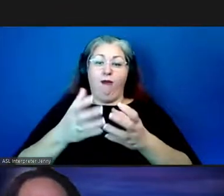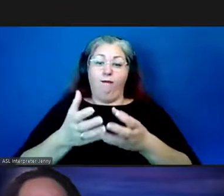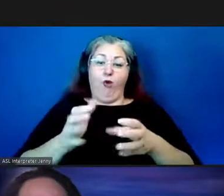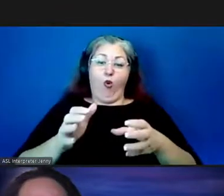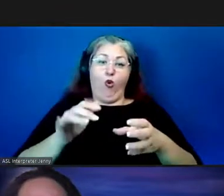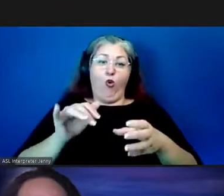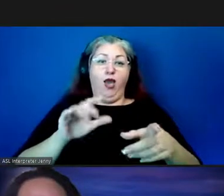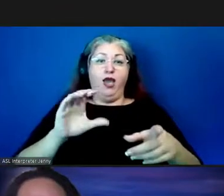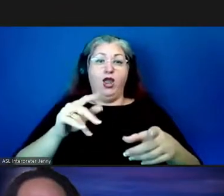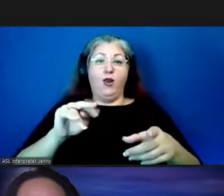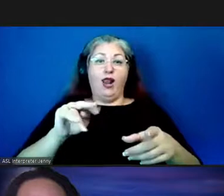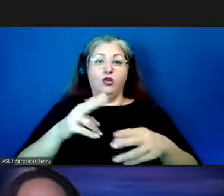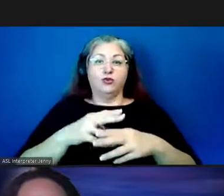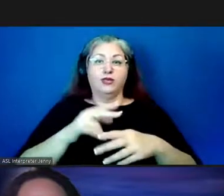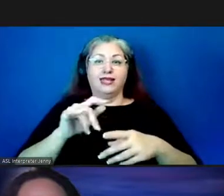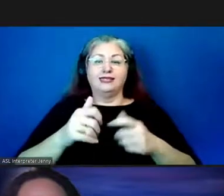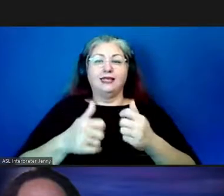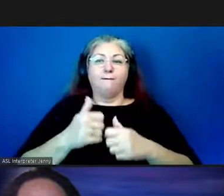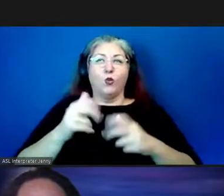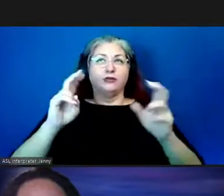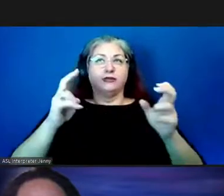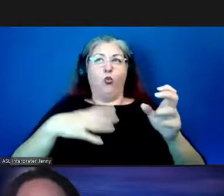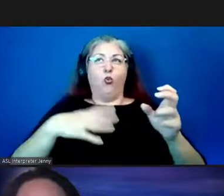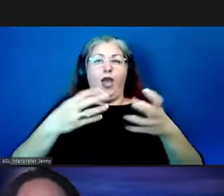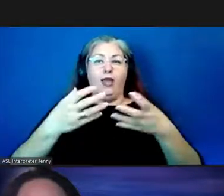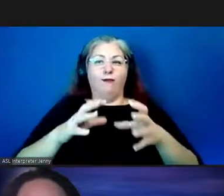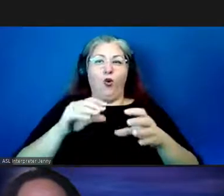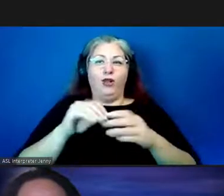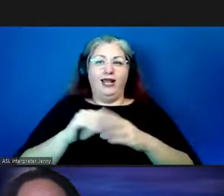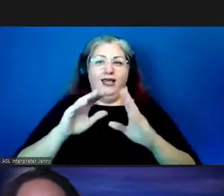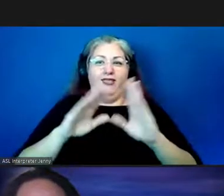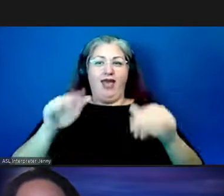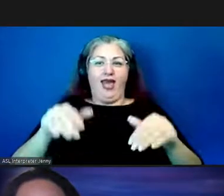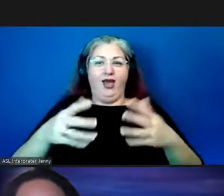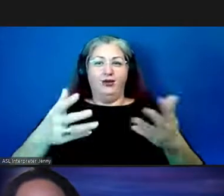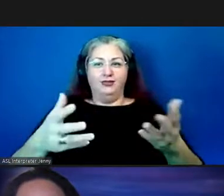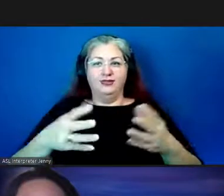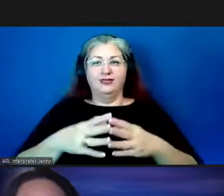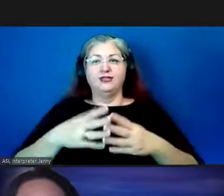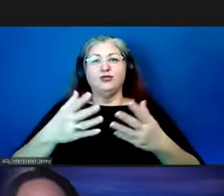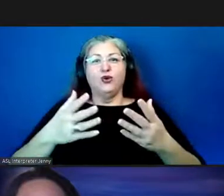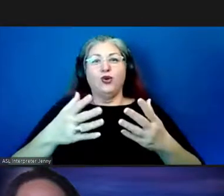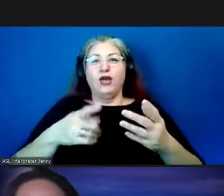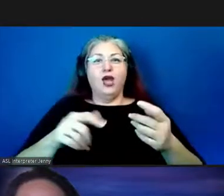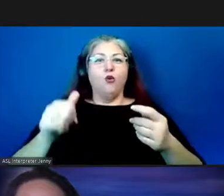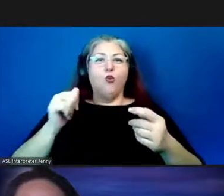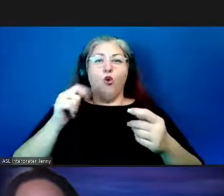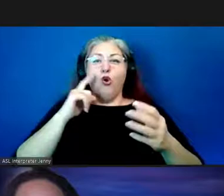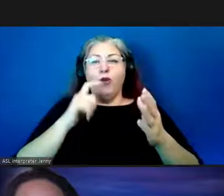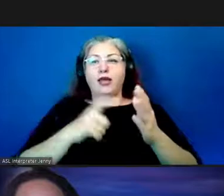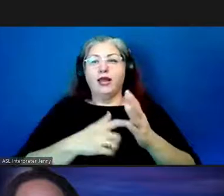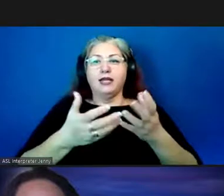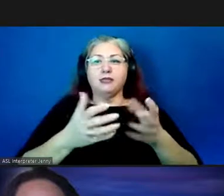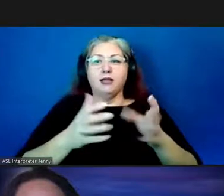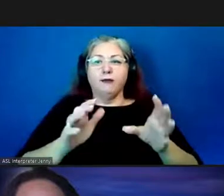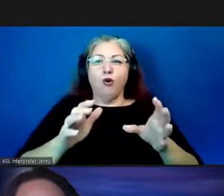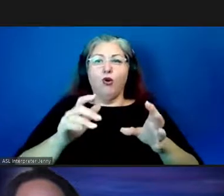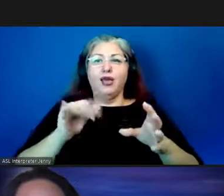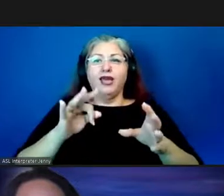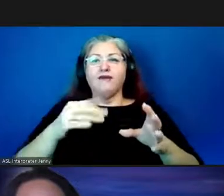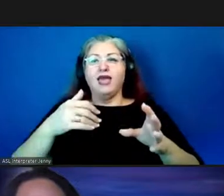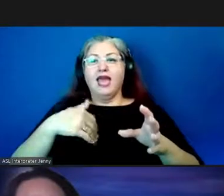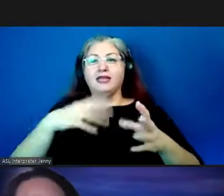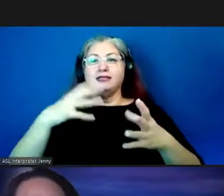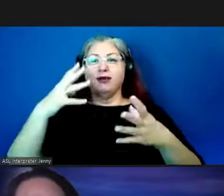caroline used was the most white bowl we had in the house basically so it's not going to recognize the bowl that has like maybe it was